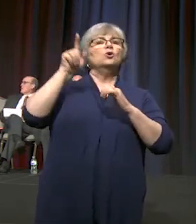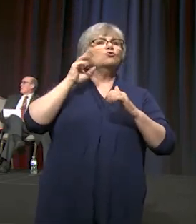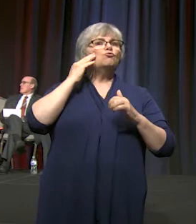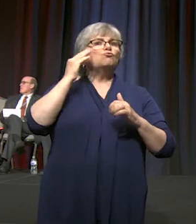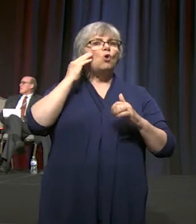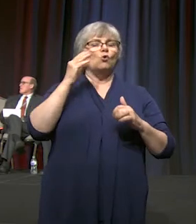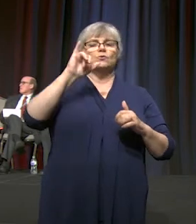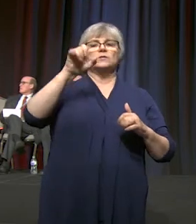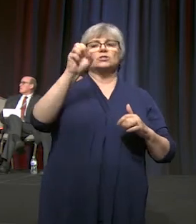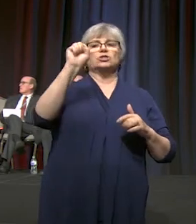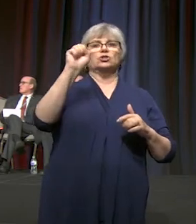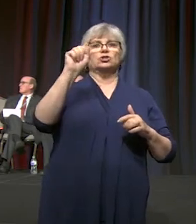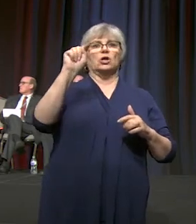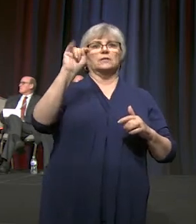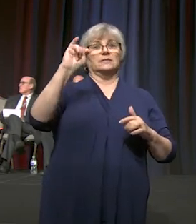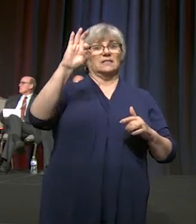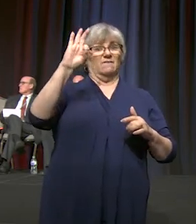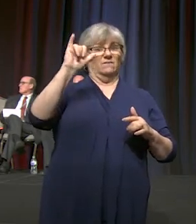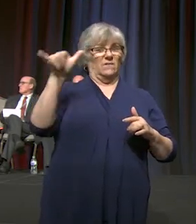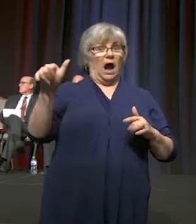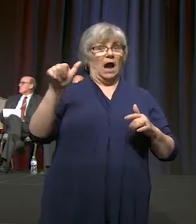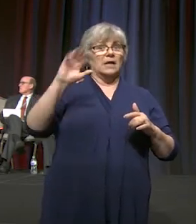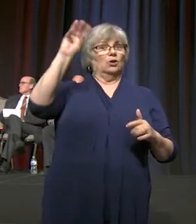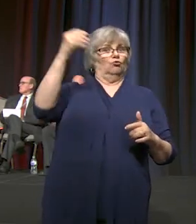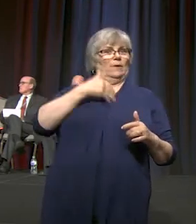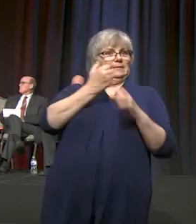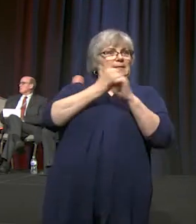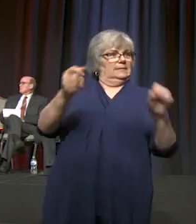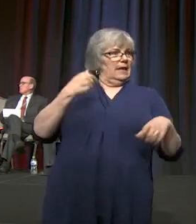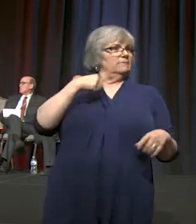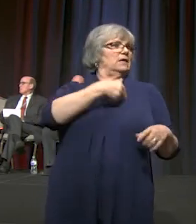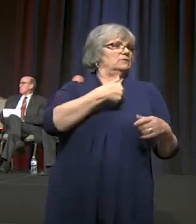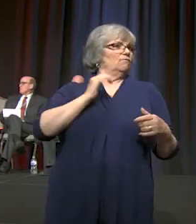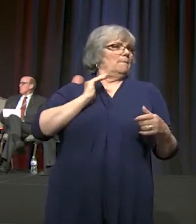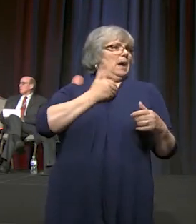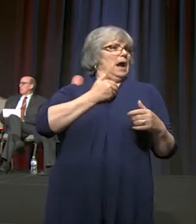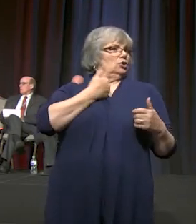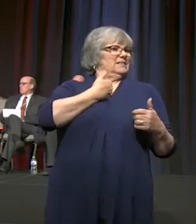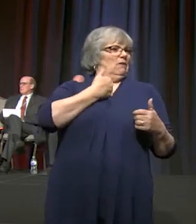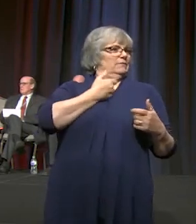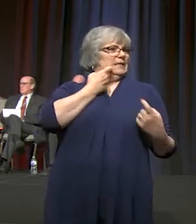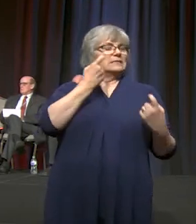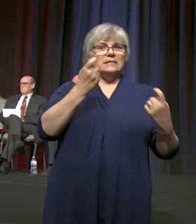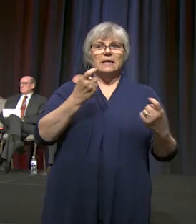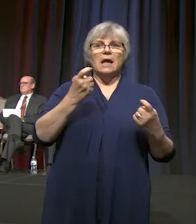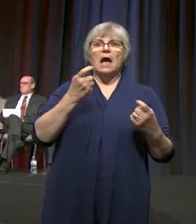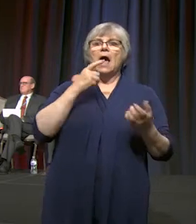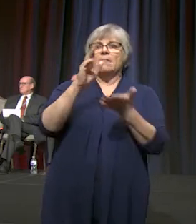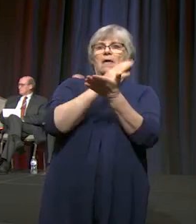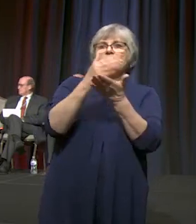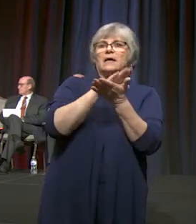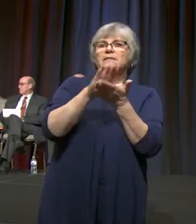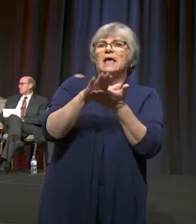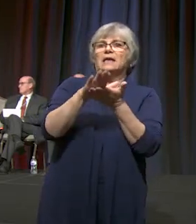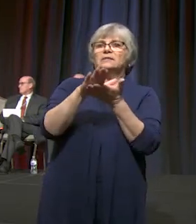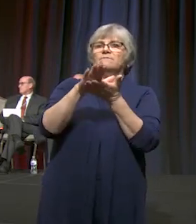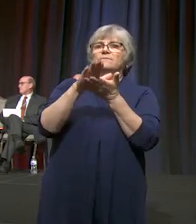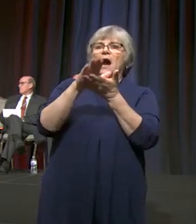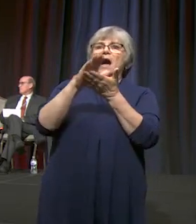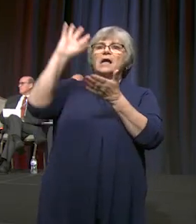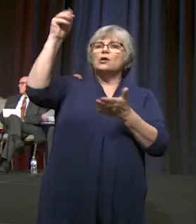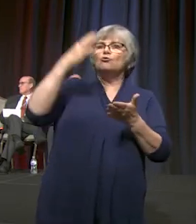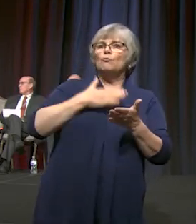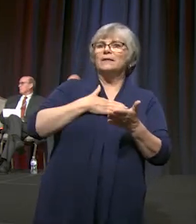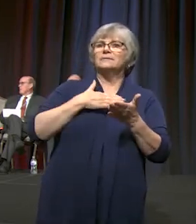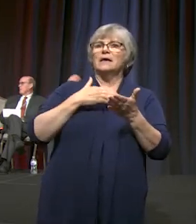that saves us from ourselves and our sins, and the sanctifying grace that walks with us each day on our